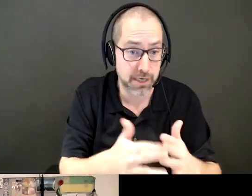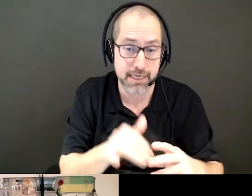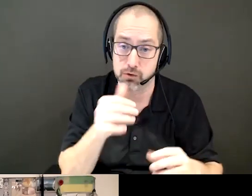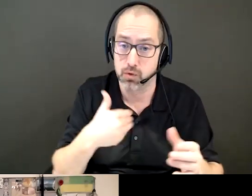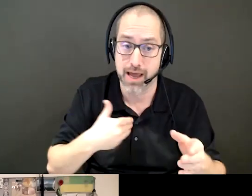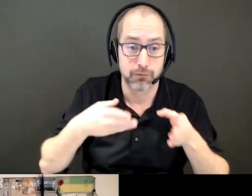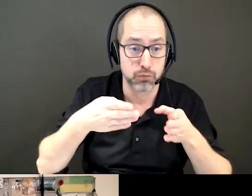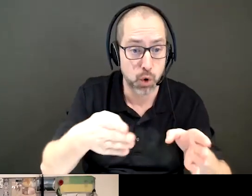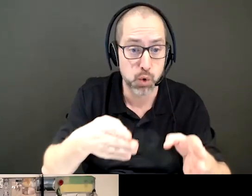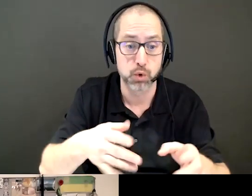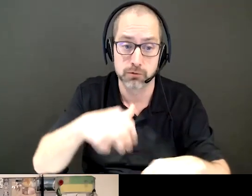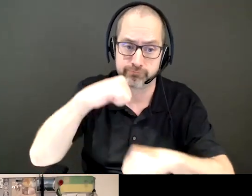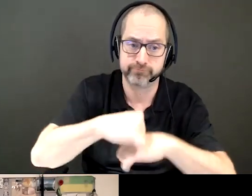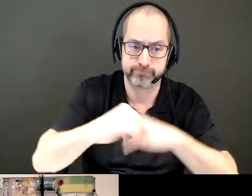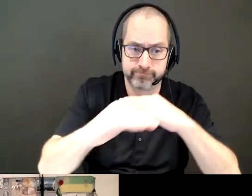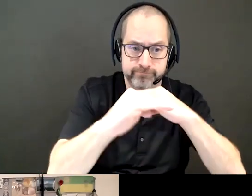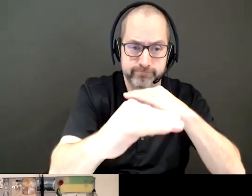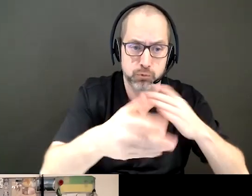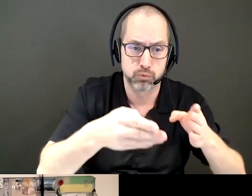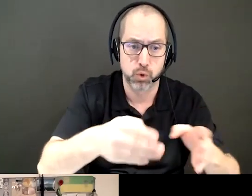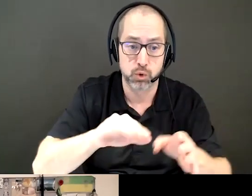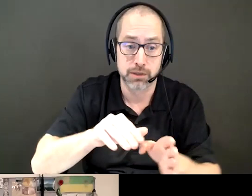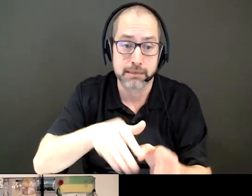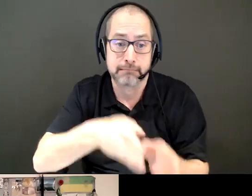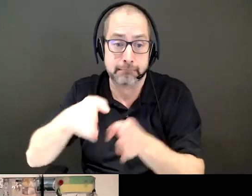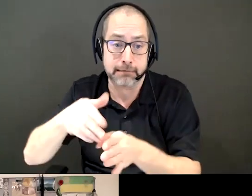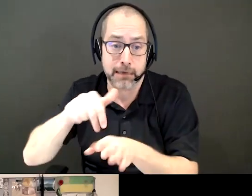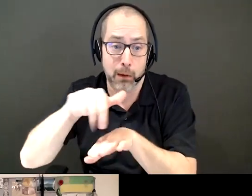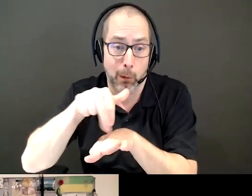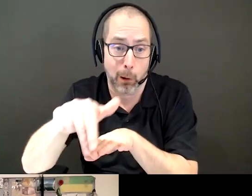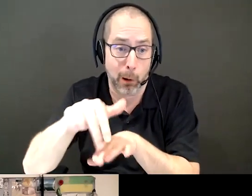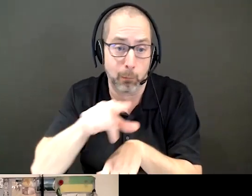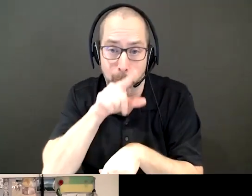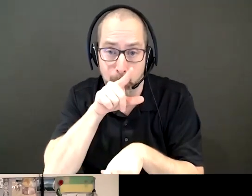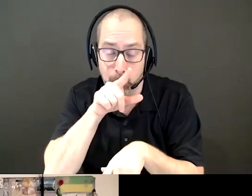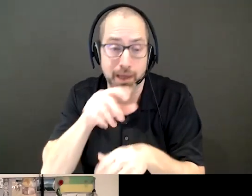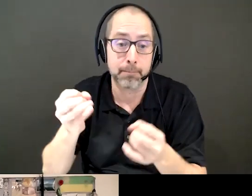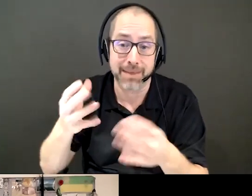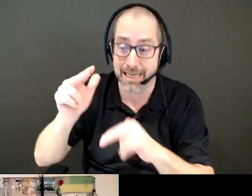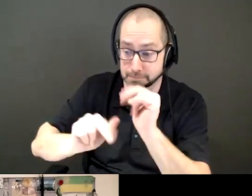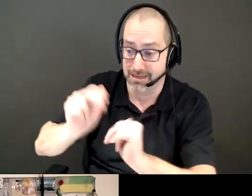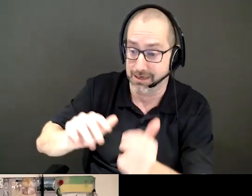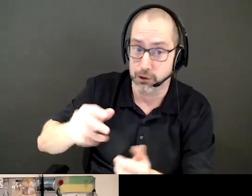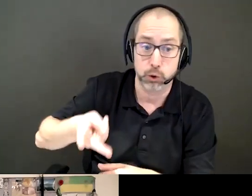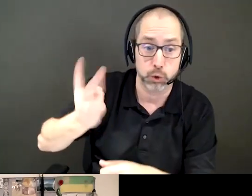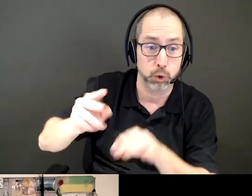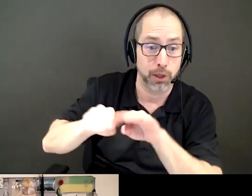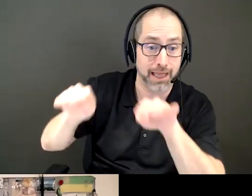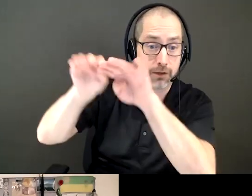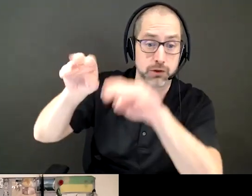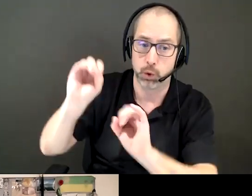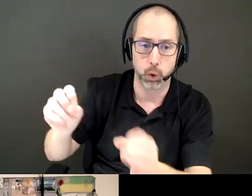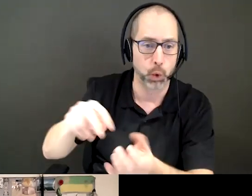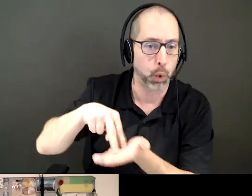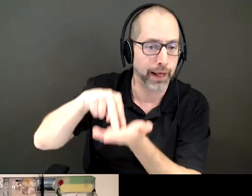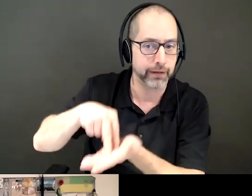paved roads, don't have sidewalks, some of their buildings are two storey with no elevators. So the barriers for being included in